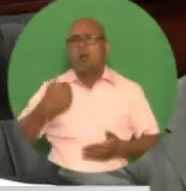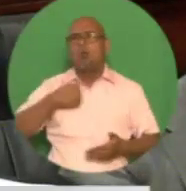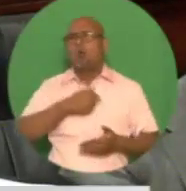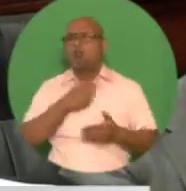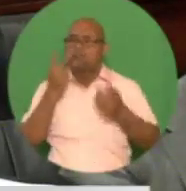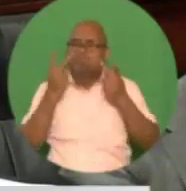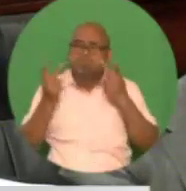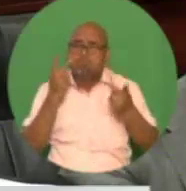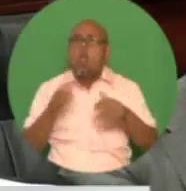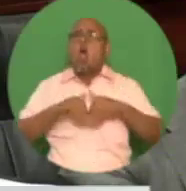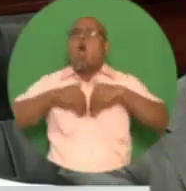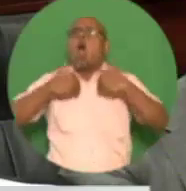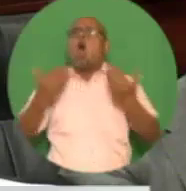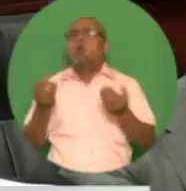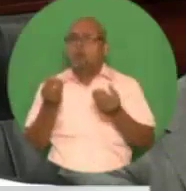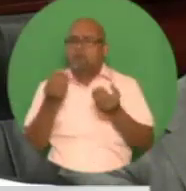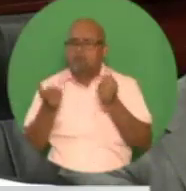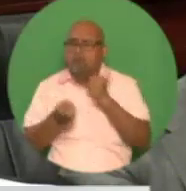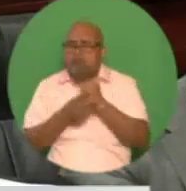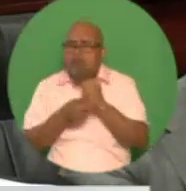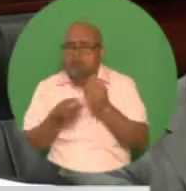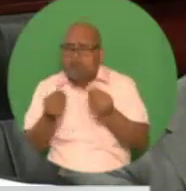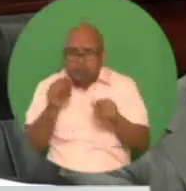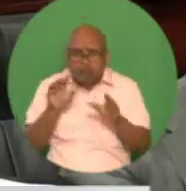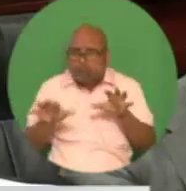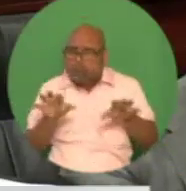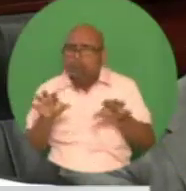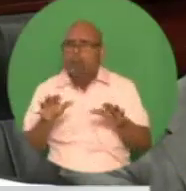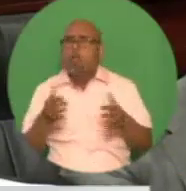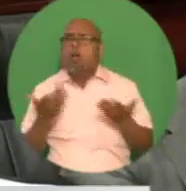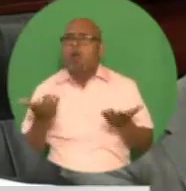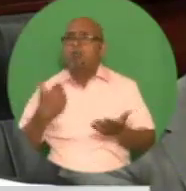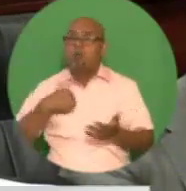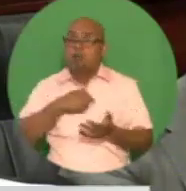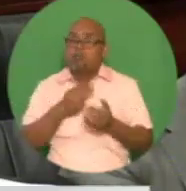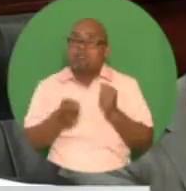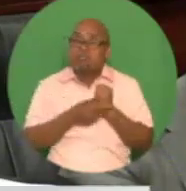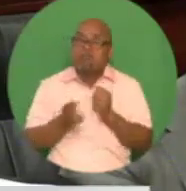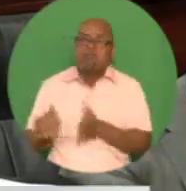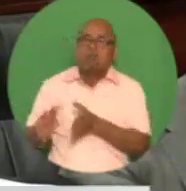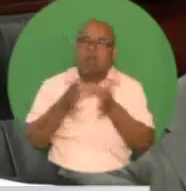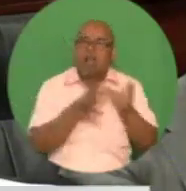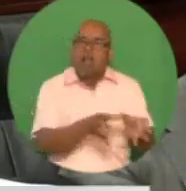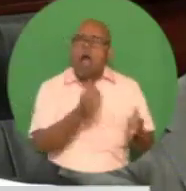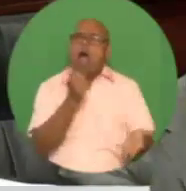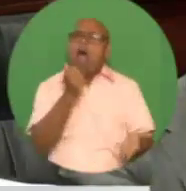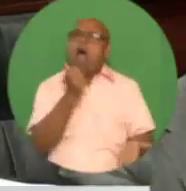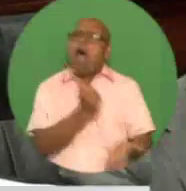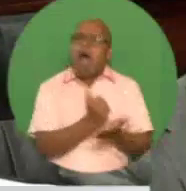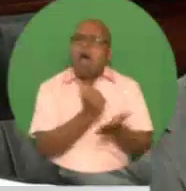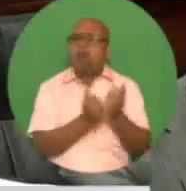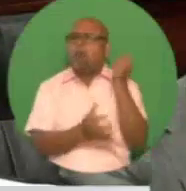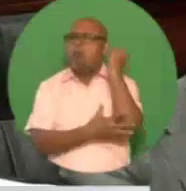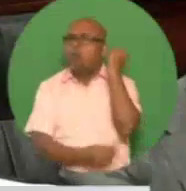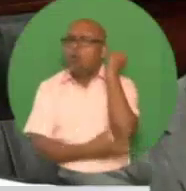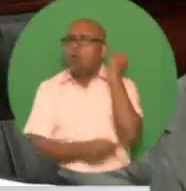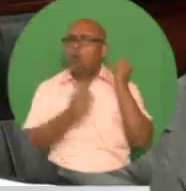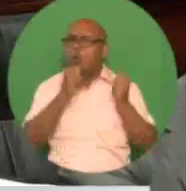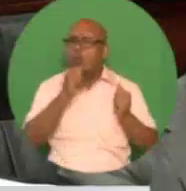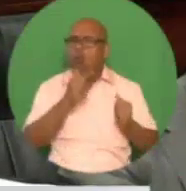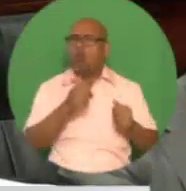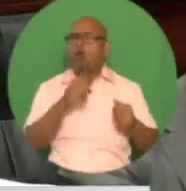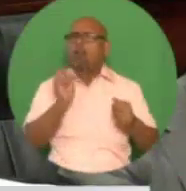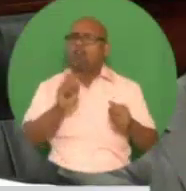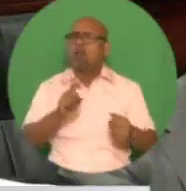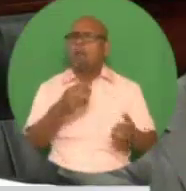substantial savings, which will redirect to the most vulnerable segments in our society, and to efficient growth and